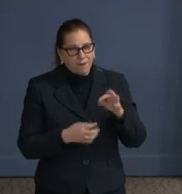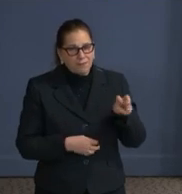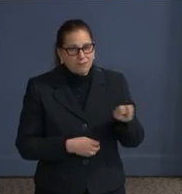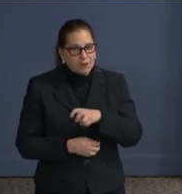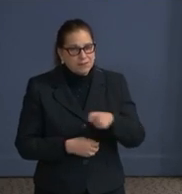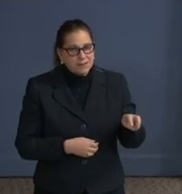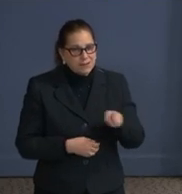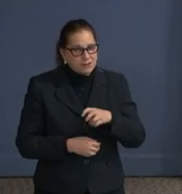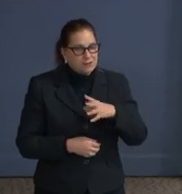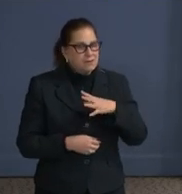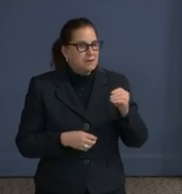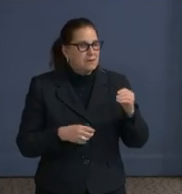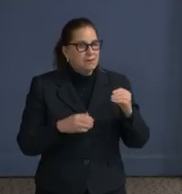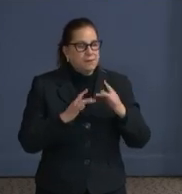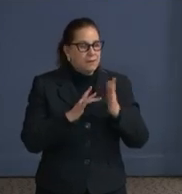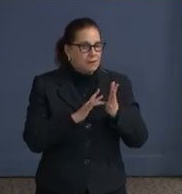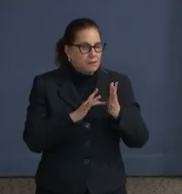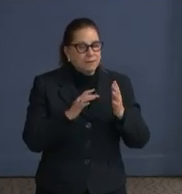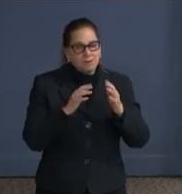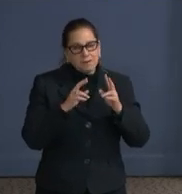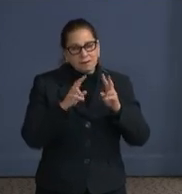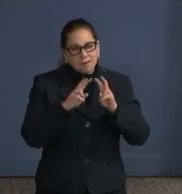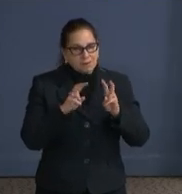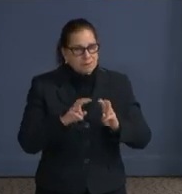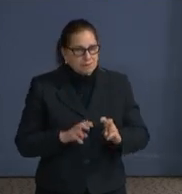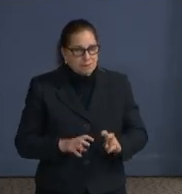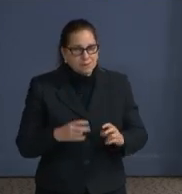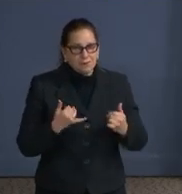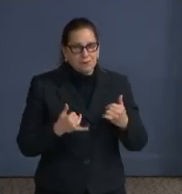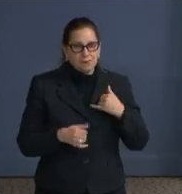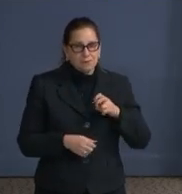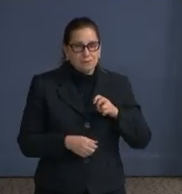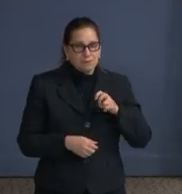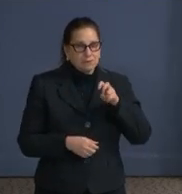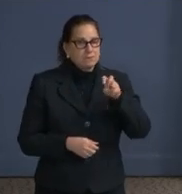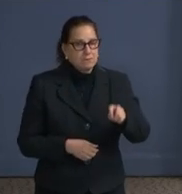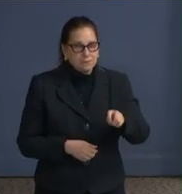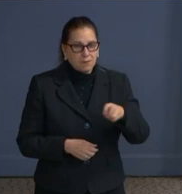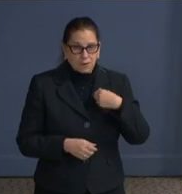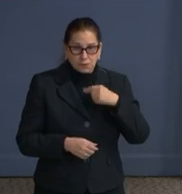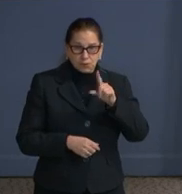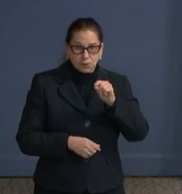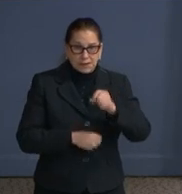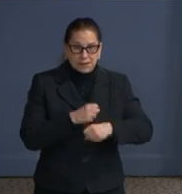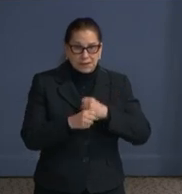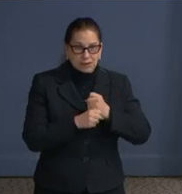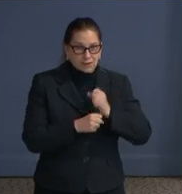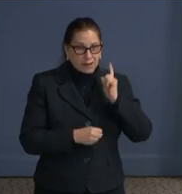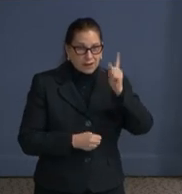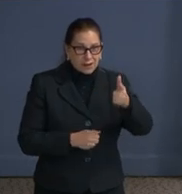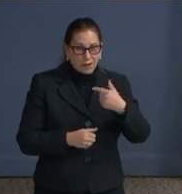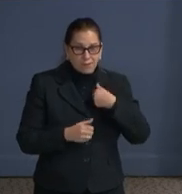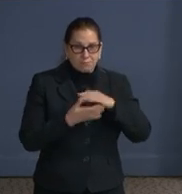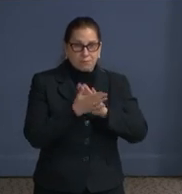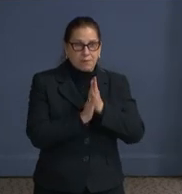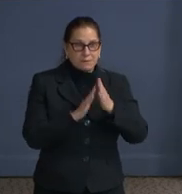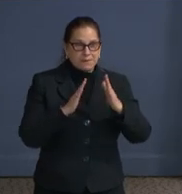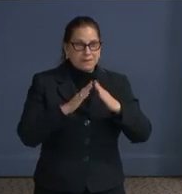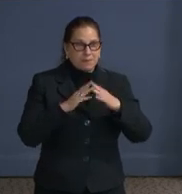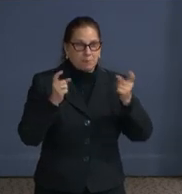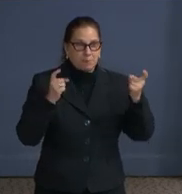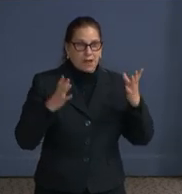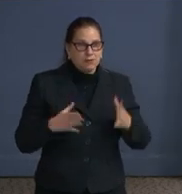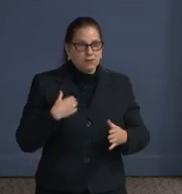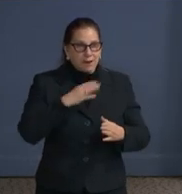to be here being announced as a city administrator 20 years later is something I never would have imagined. So thank you, and I will work very